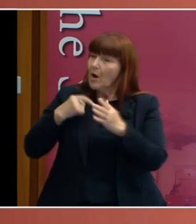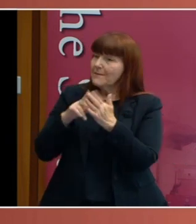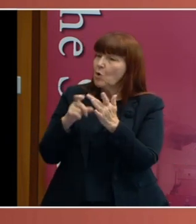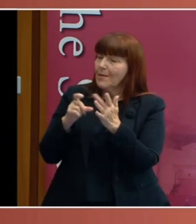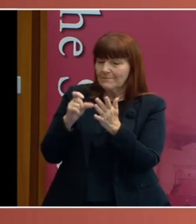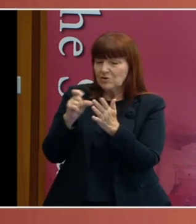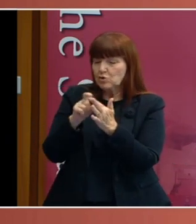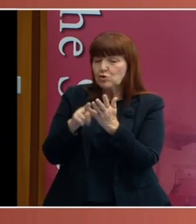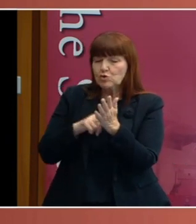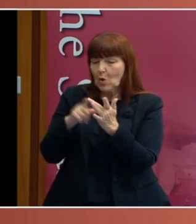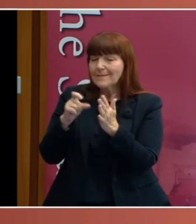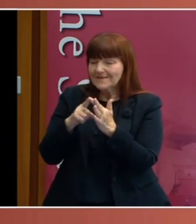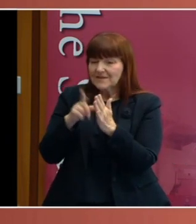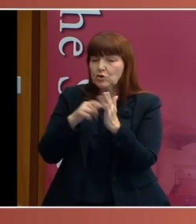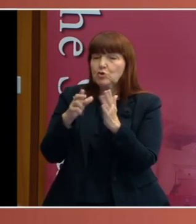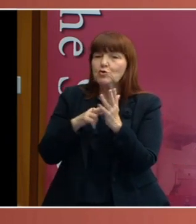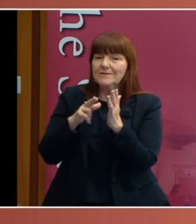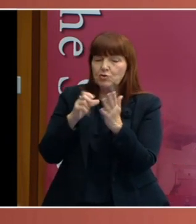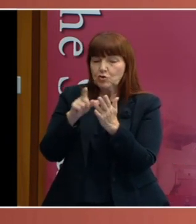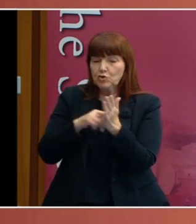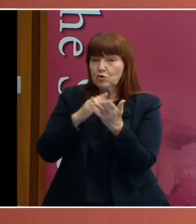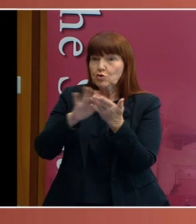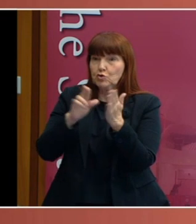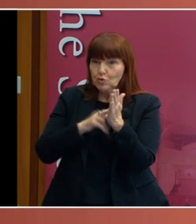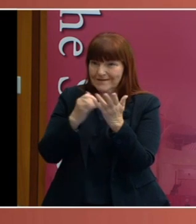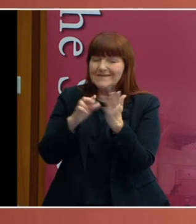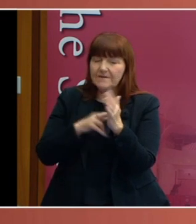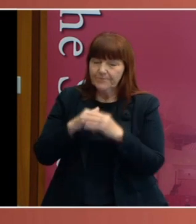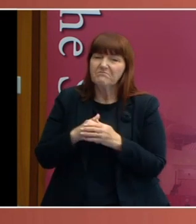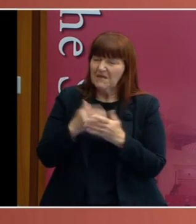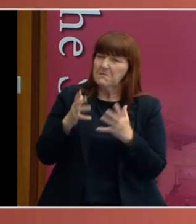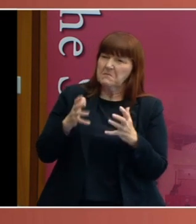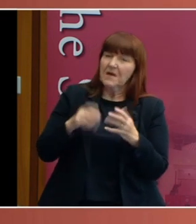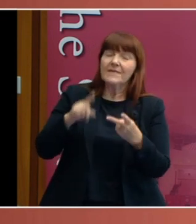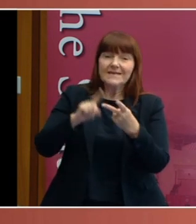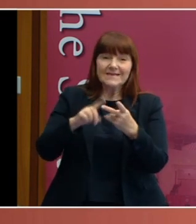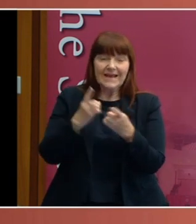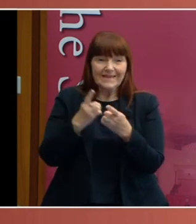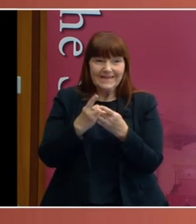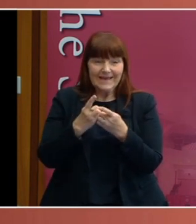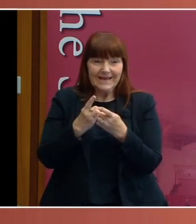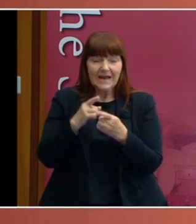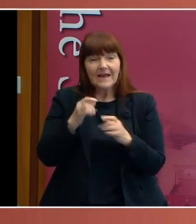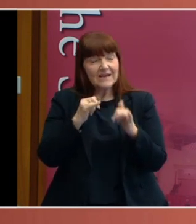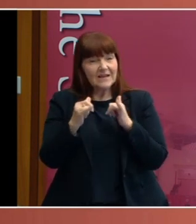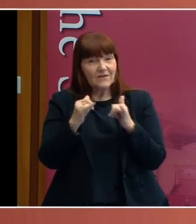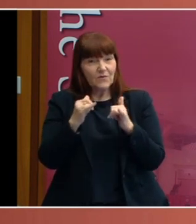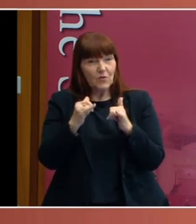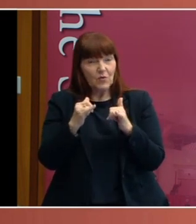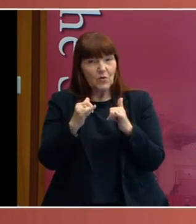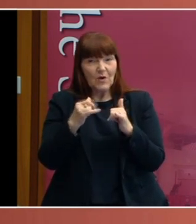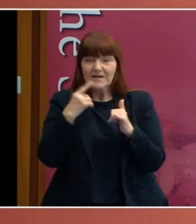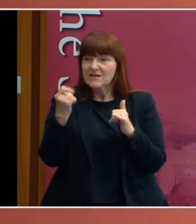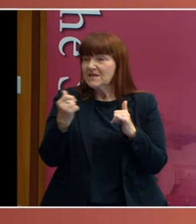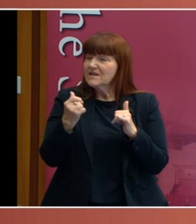And that's recorded in the files. It struck me as a little bit odd. Second thing was that in Dulcie's interview, she actually named